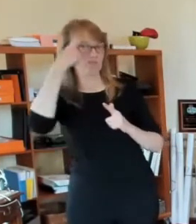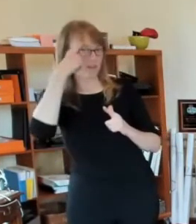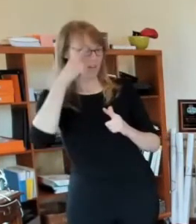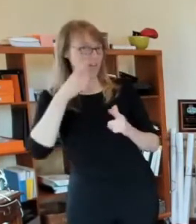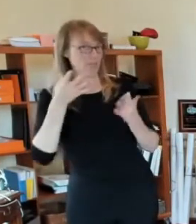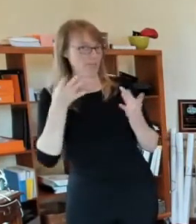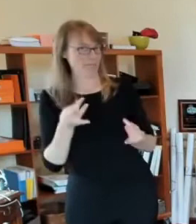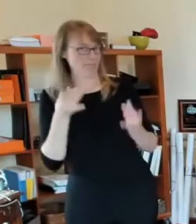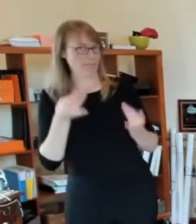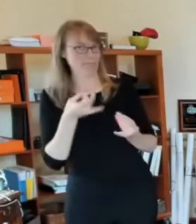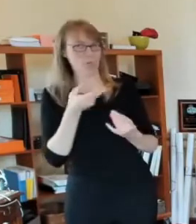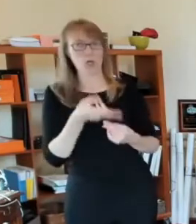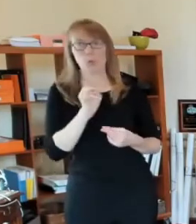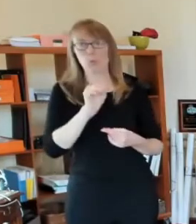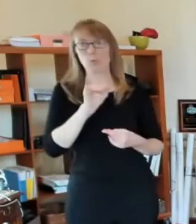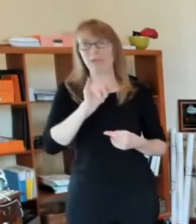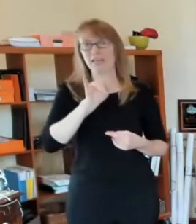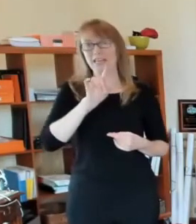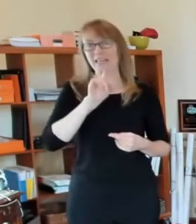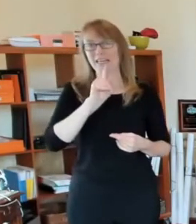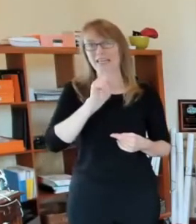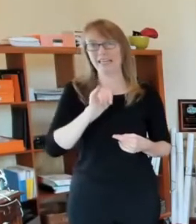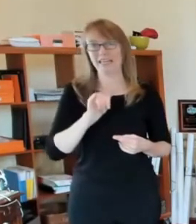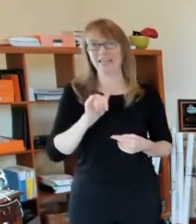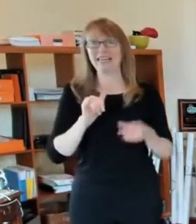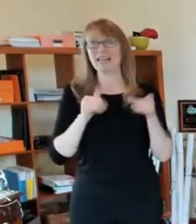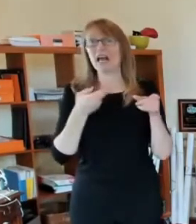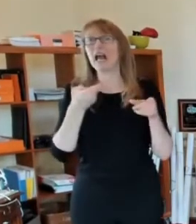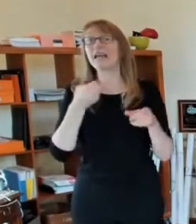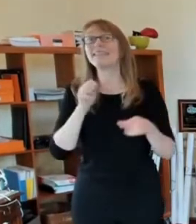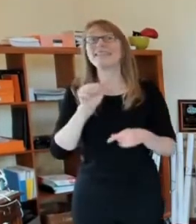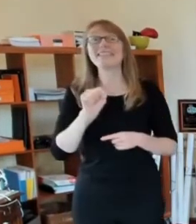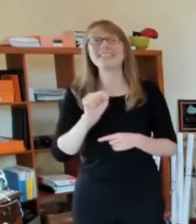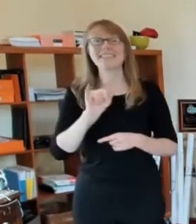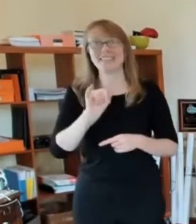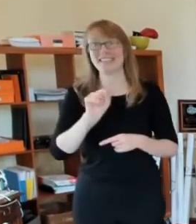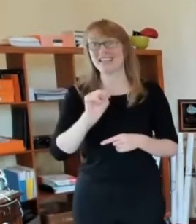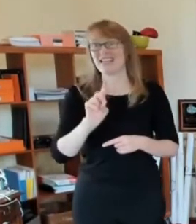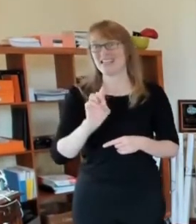really the real field temperature. Some people call that heat index. Heat index.